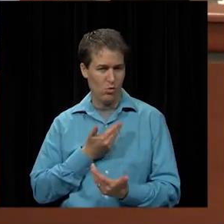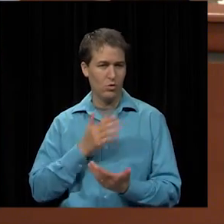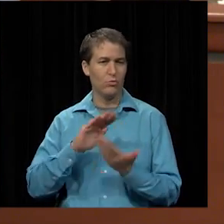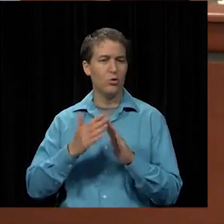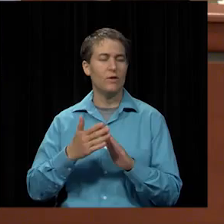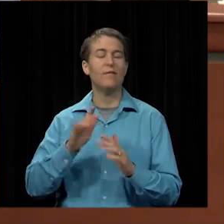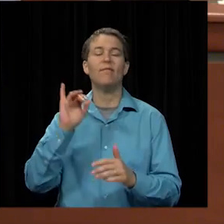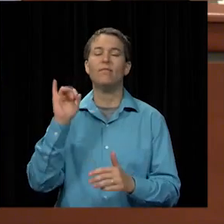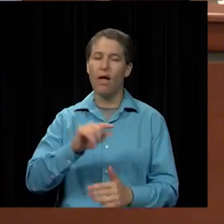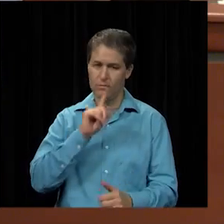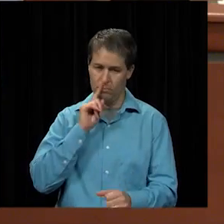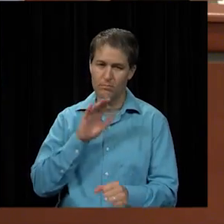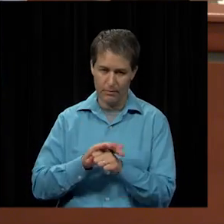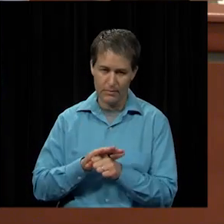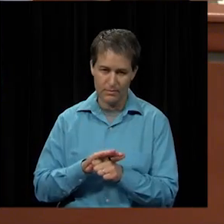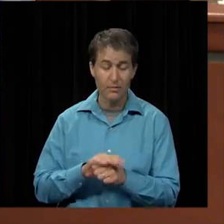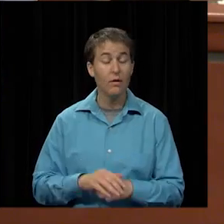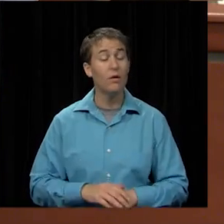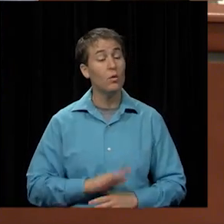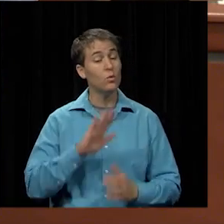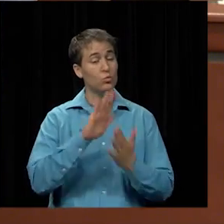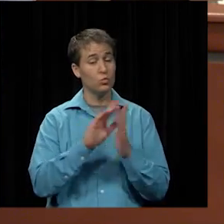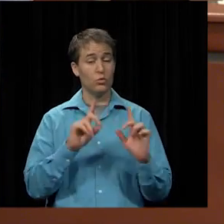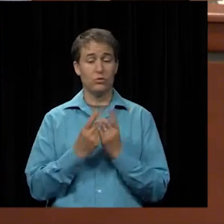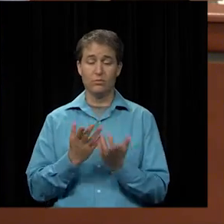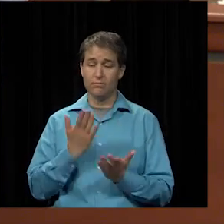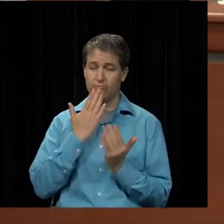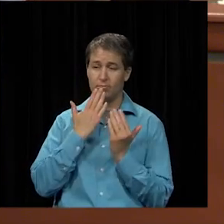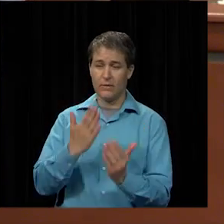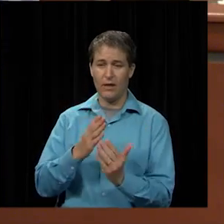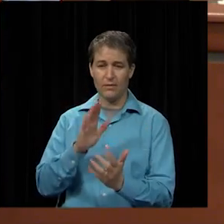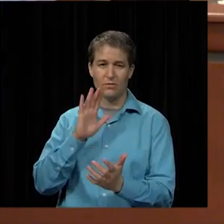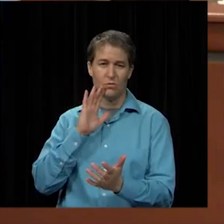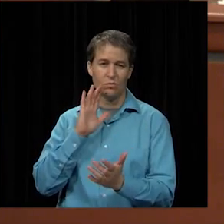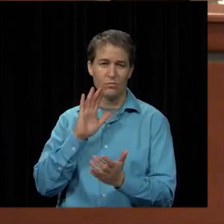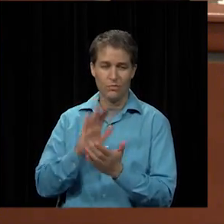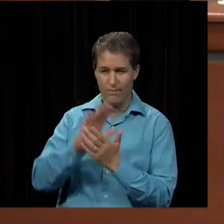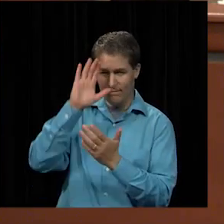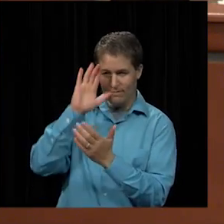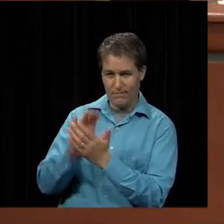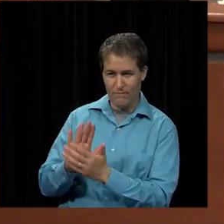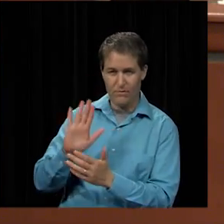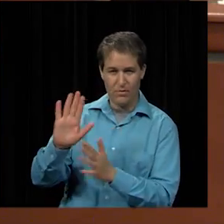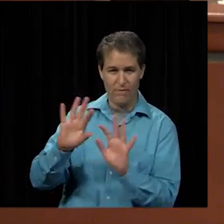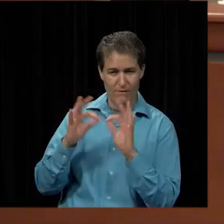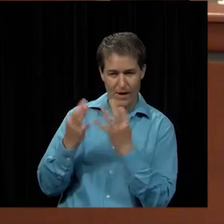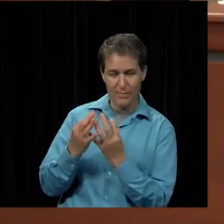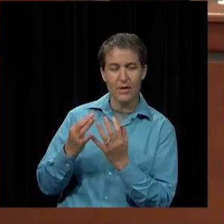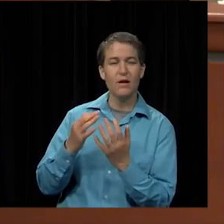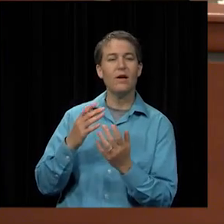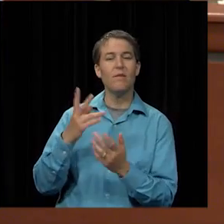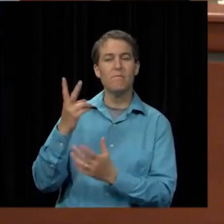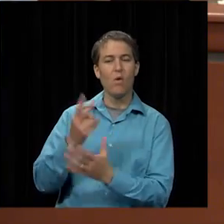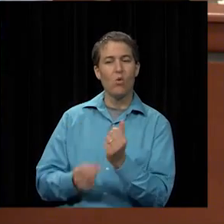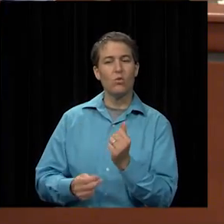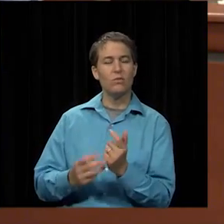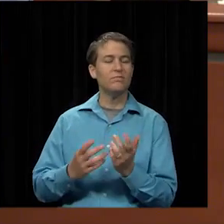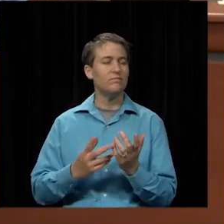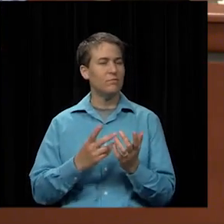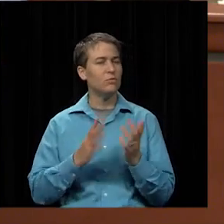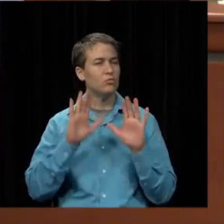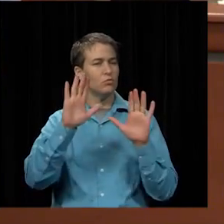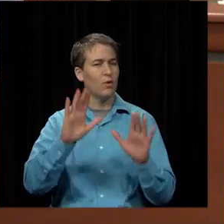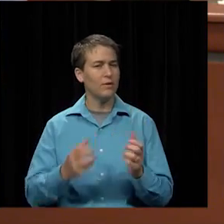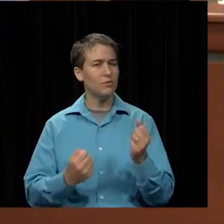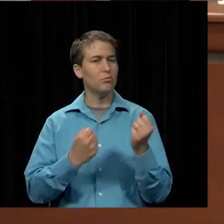as a district we also thank the spouses and families of debbie and harlan it takes great support from others to be able to